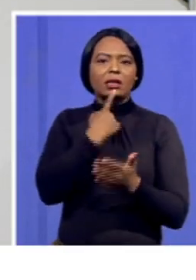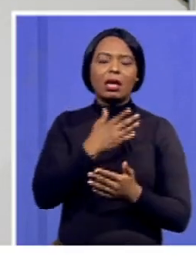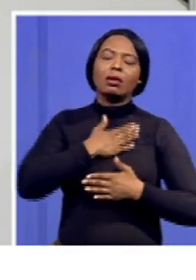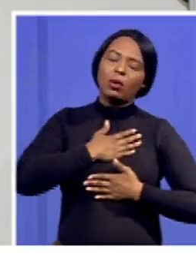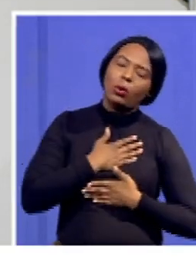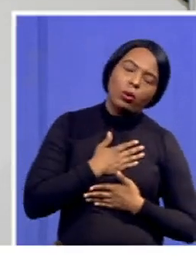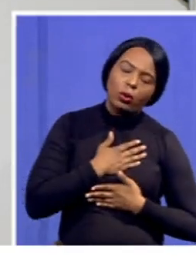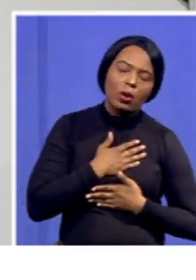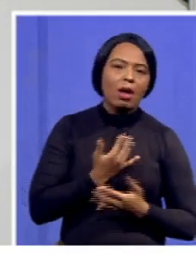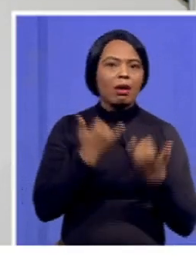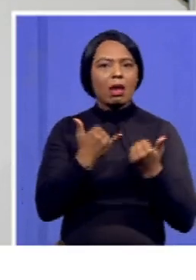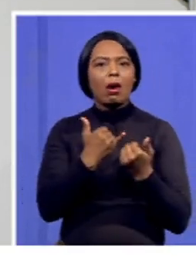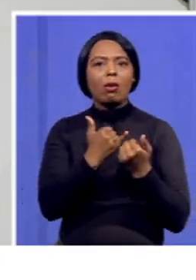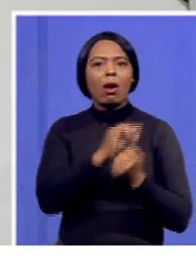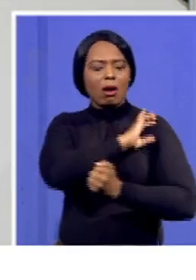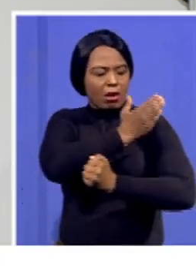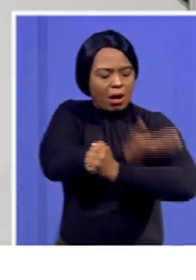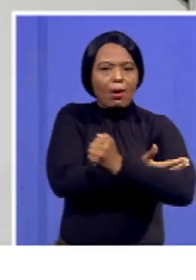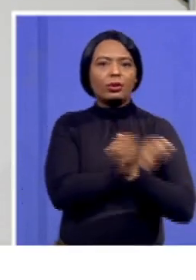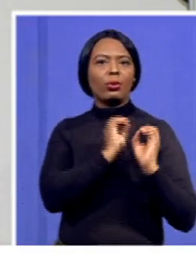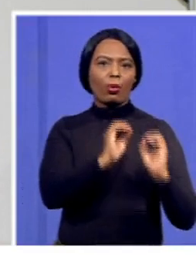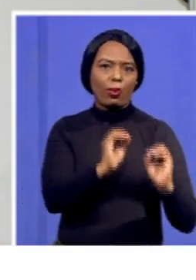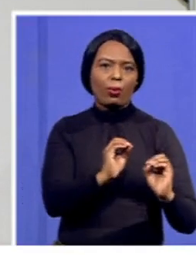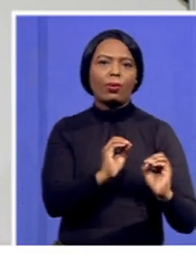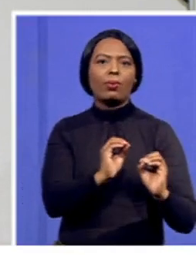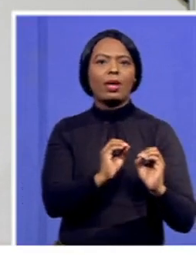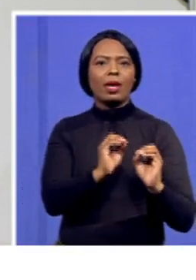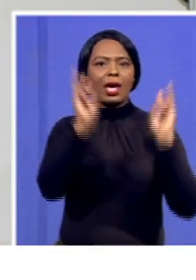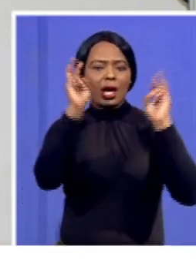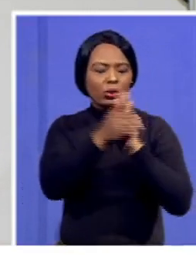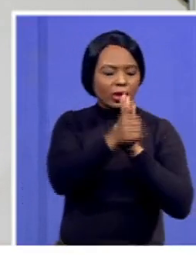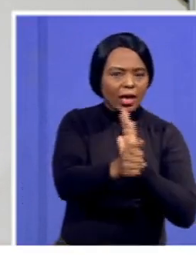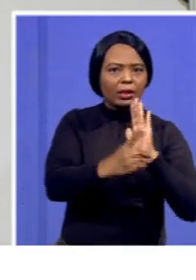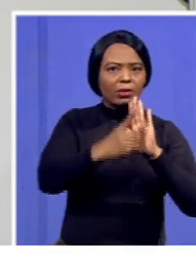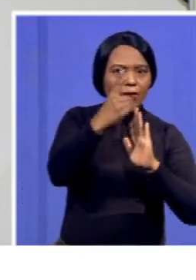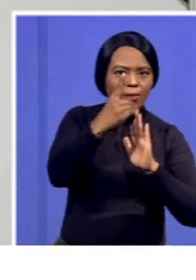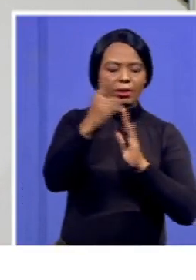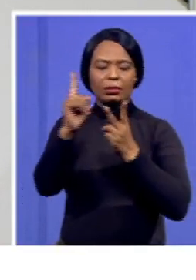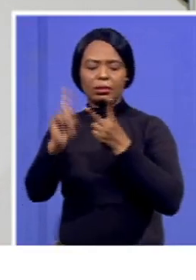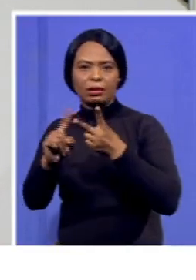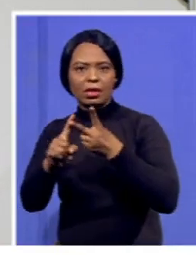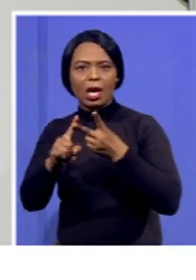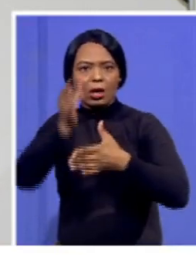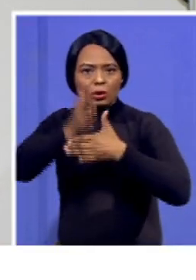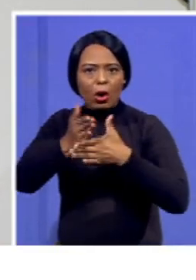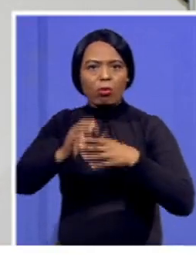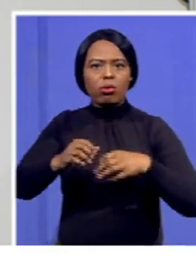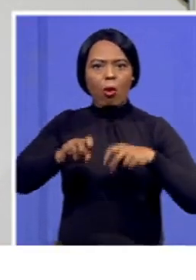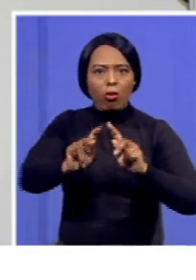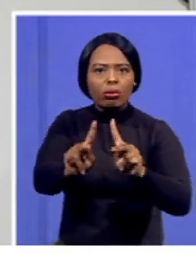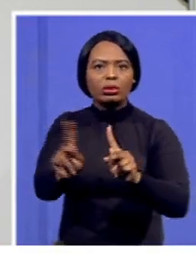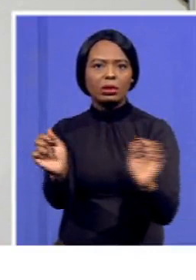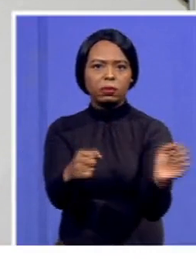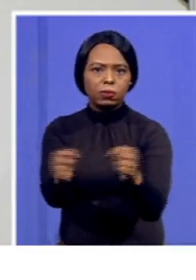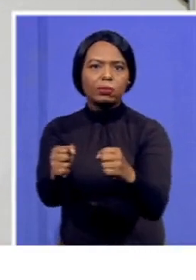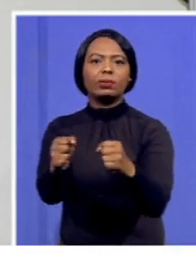build capacity in terms of skills development we can build capacity in terms of job creation and dealing